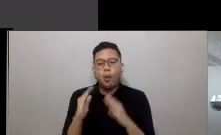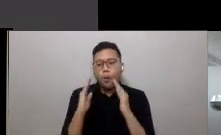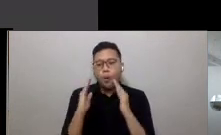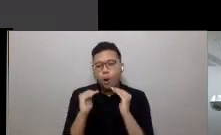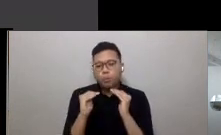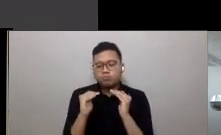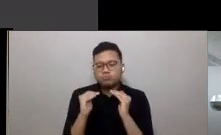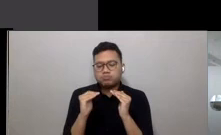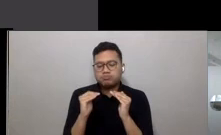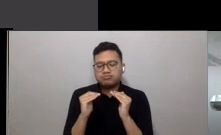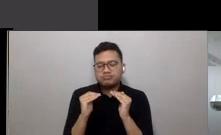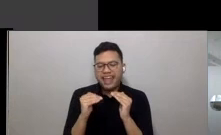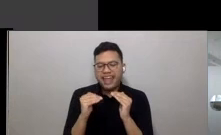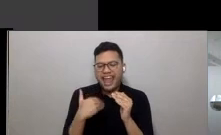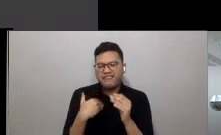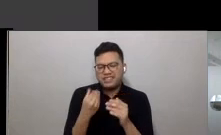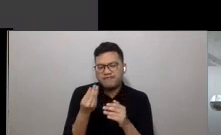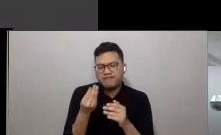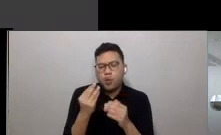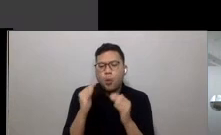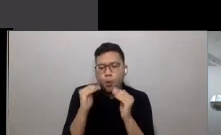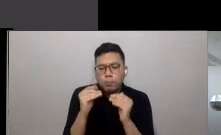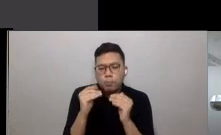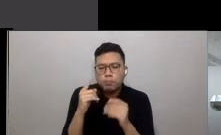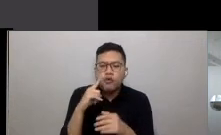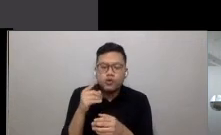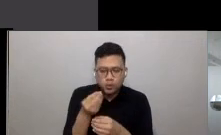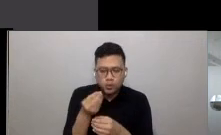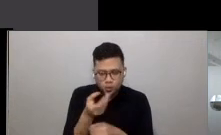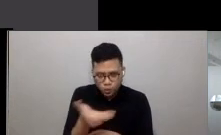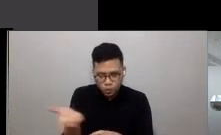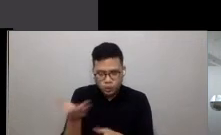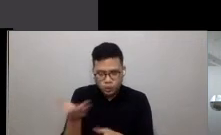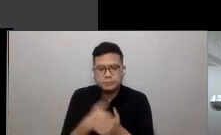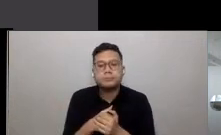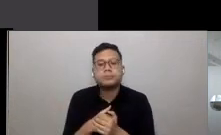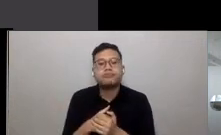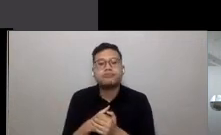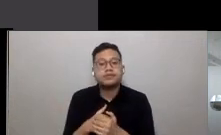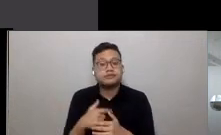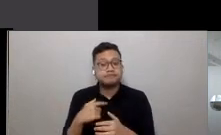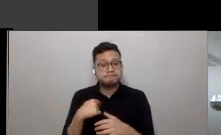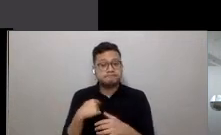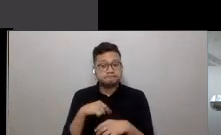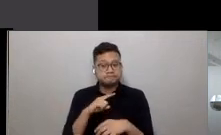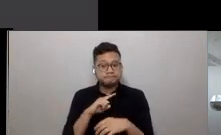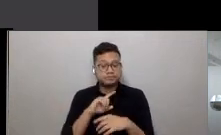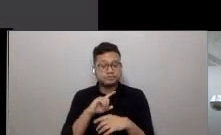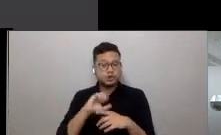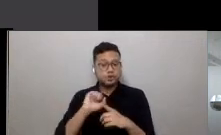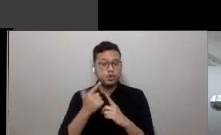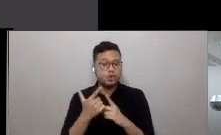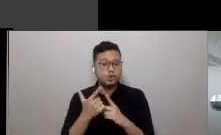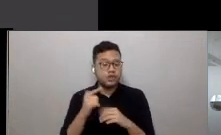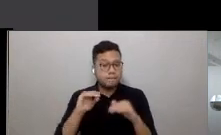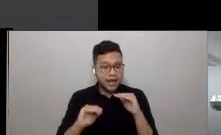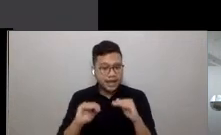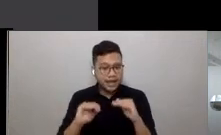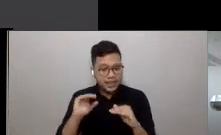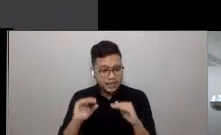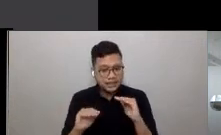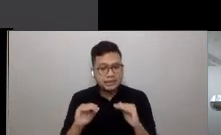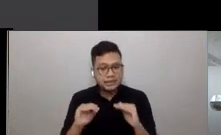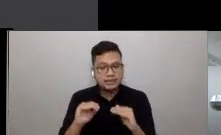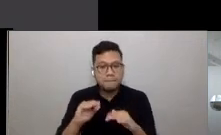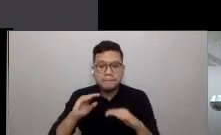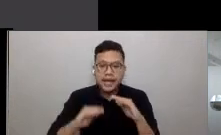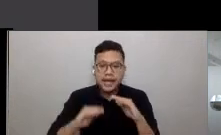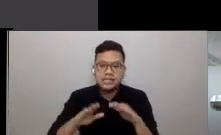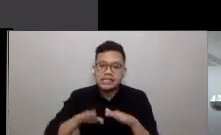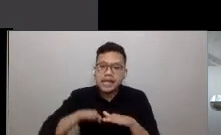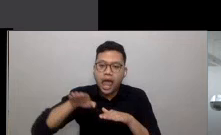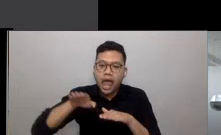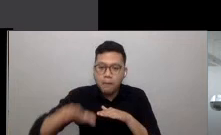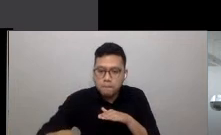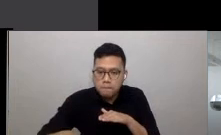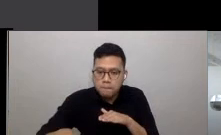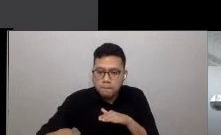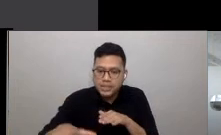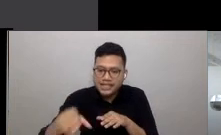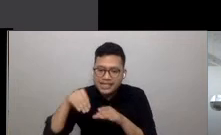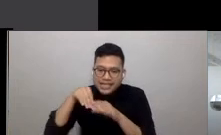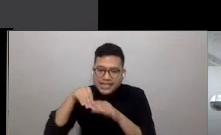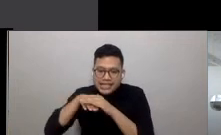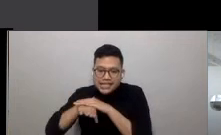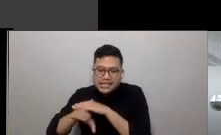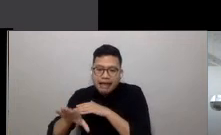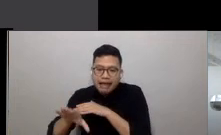The pandemic will not stop our need for co-presence. We will need to learn to balance period of stepping out to the great